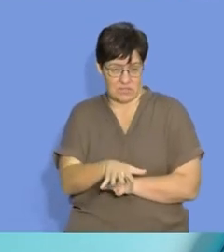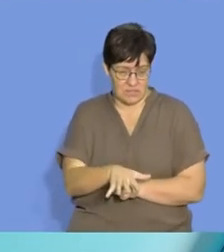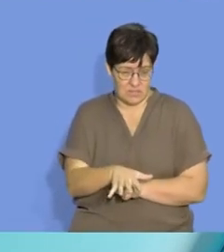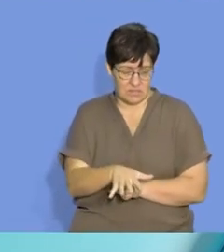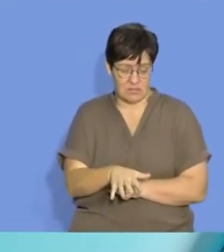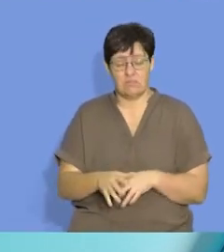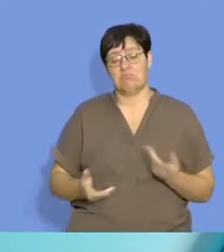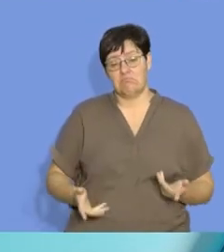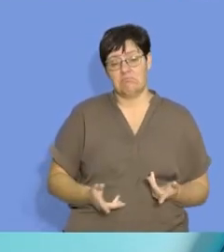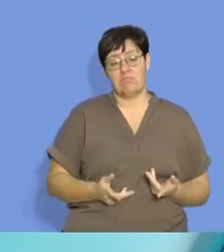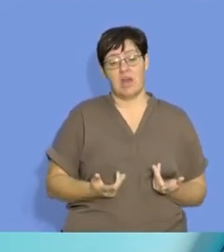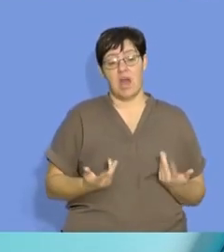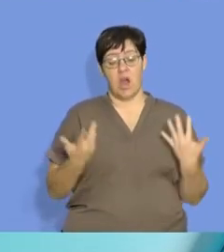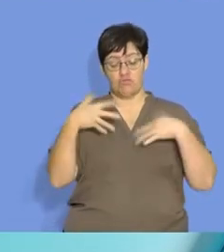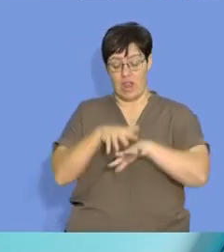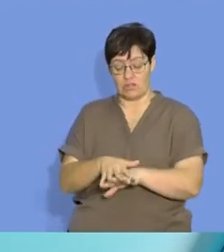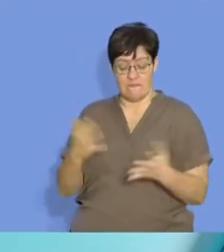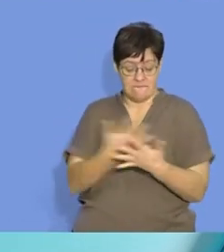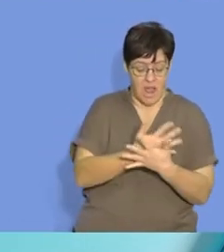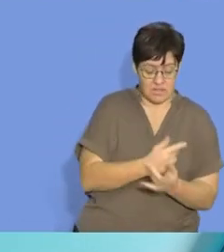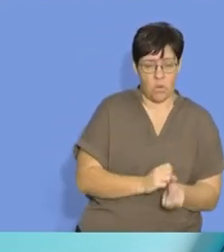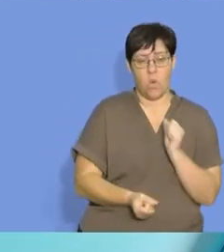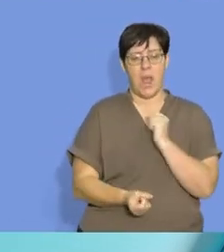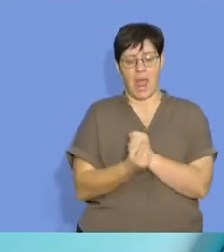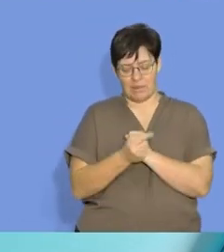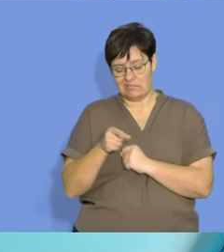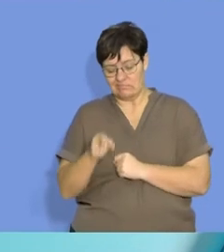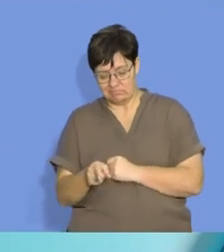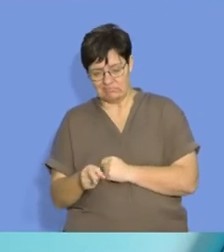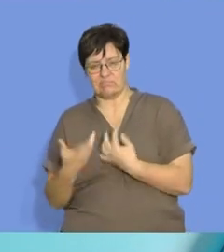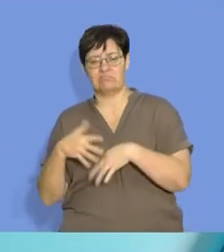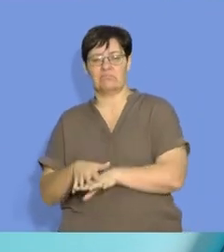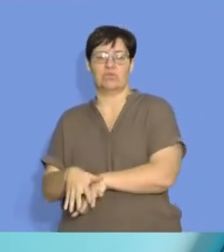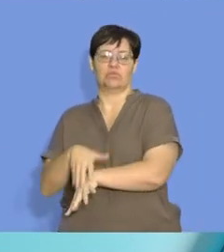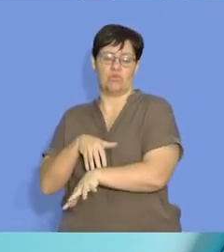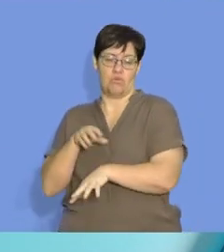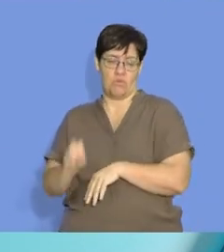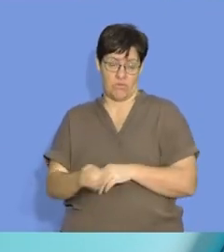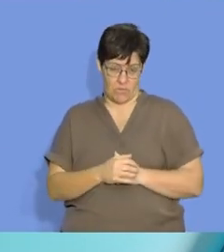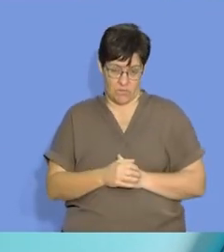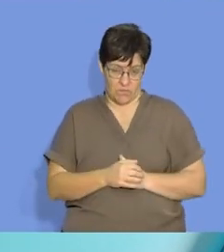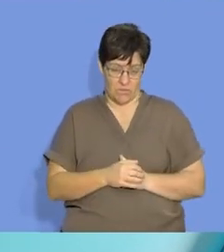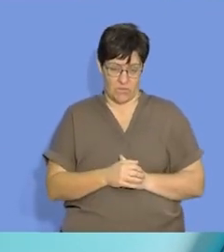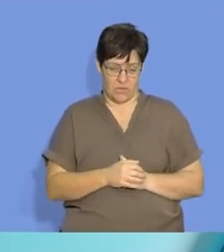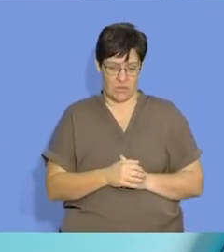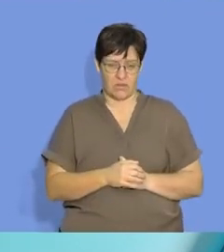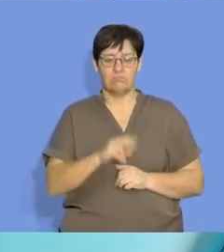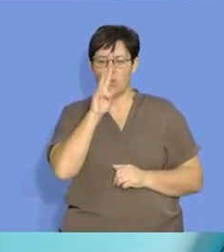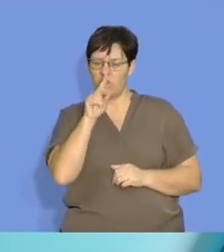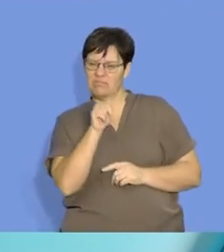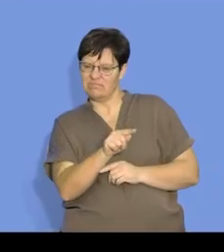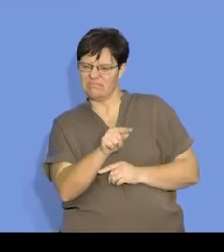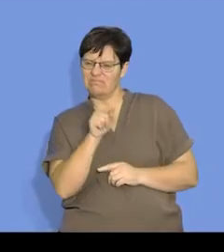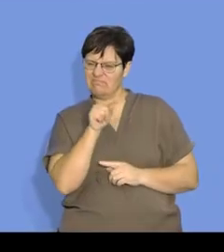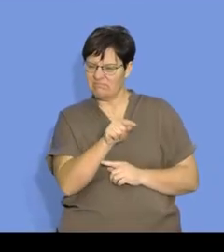negative influence. It can make a reaction faster, or it can make a reaction slower. So just to